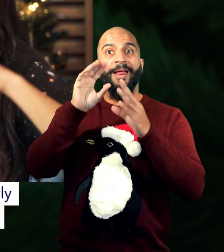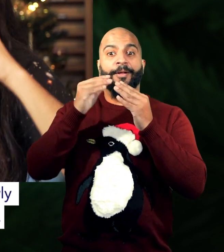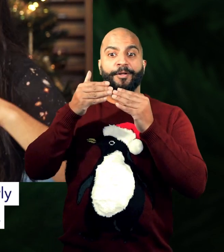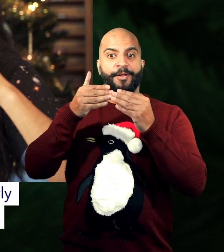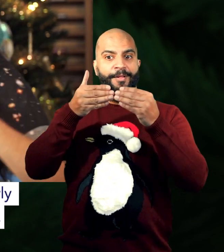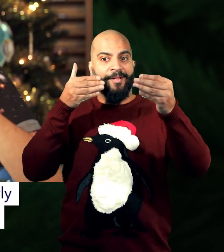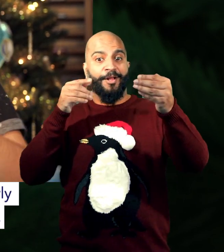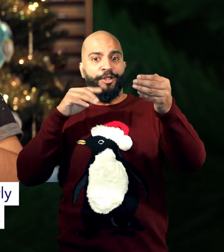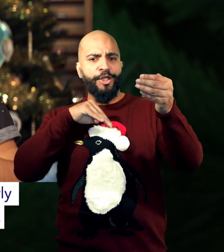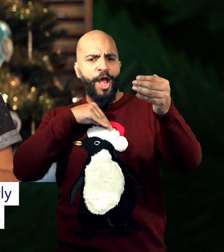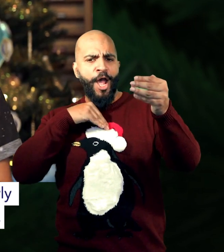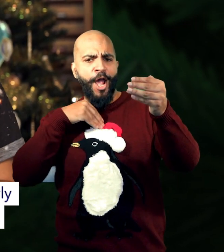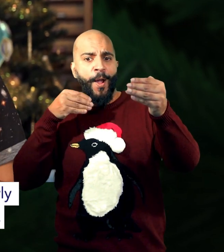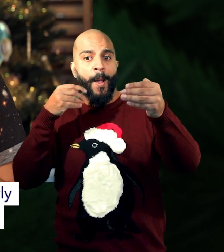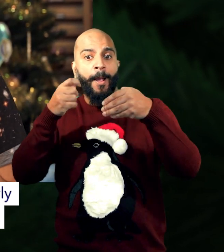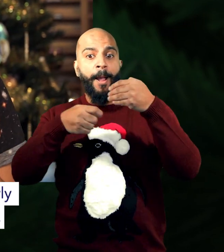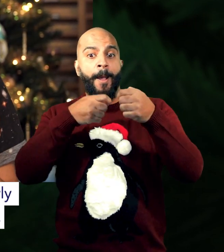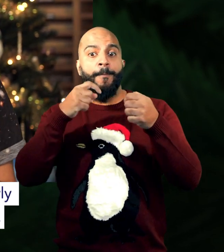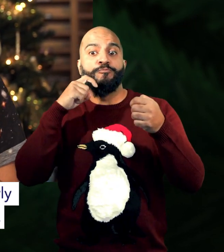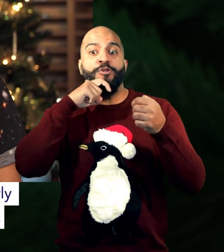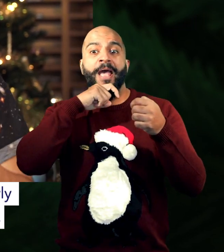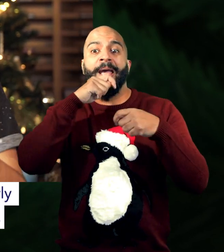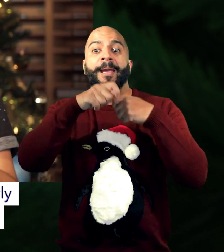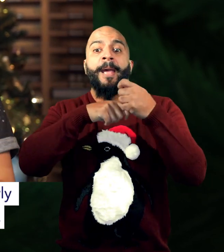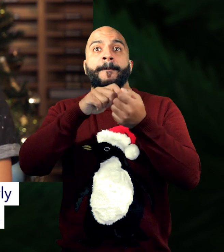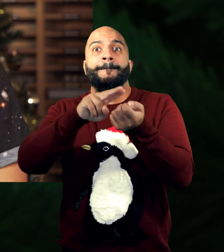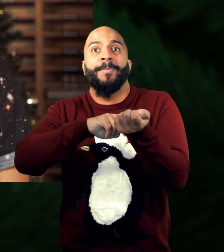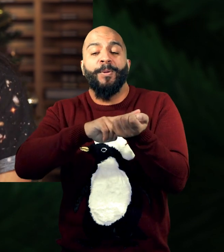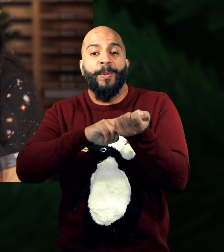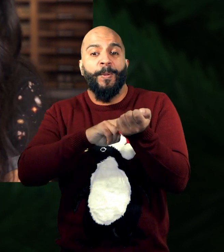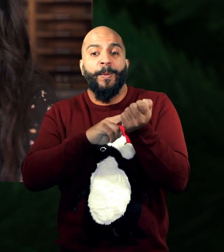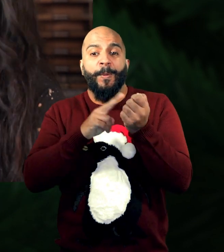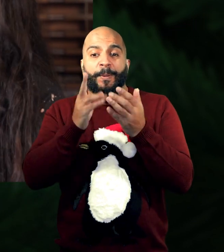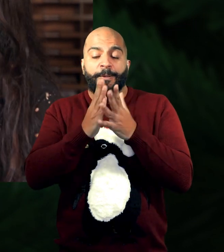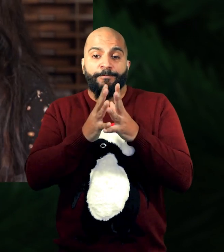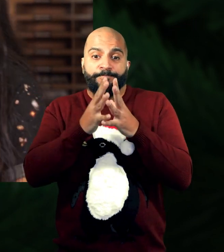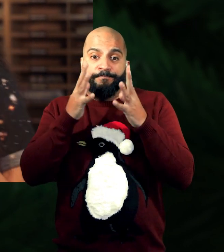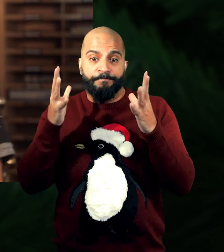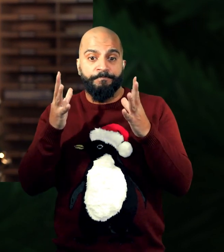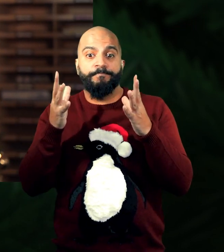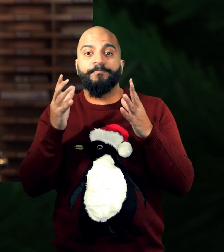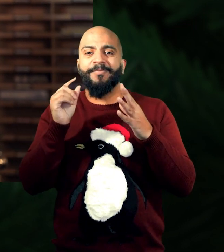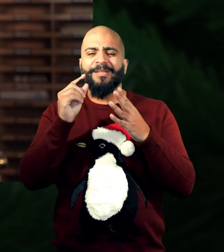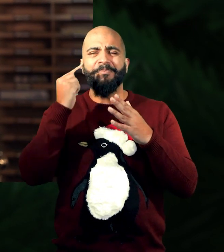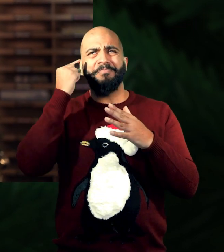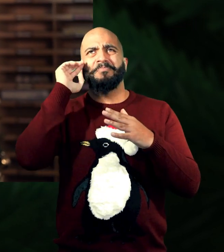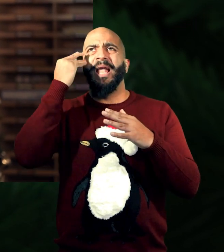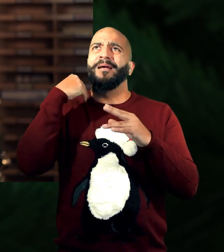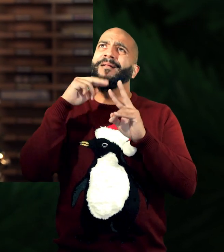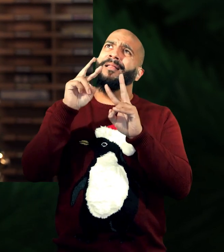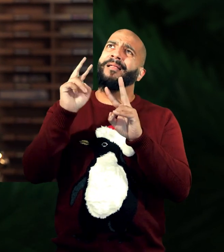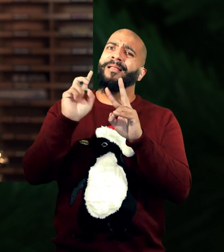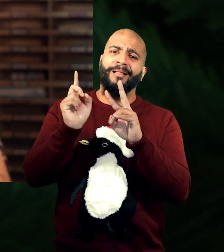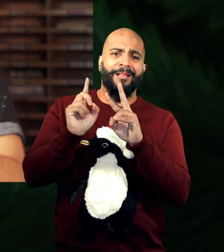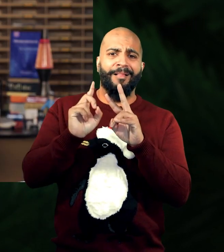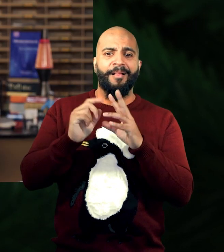are moving just far too slowly for that extra little bit of red or blue light to show. It's just such a small amount that our pathetic little eyes just